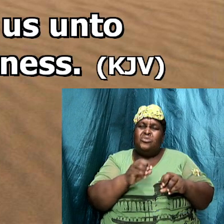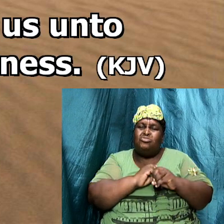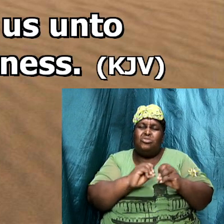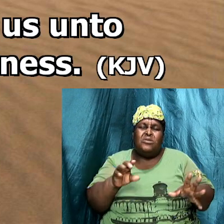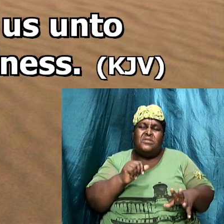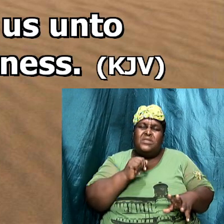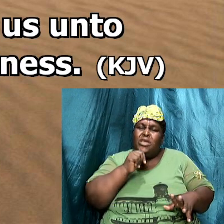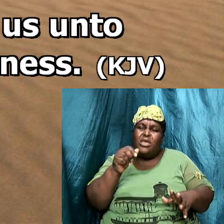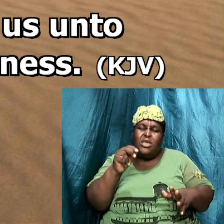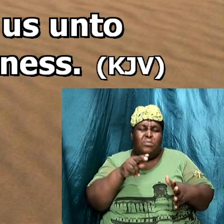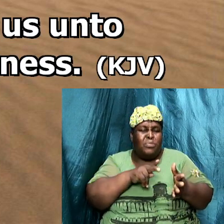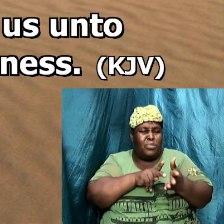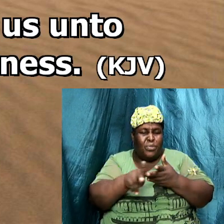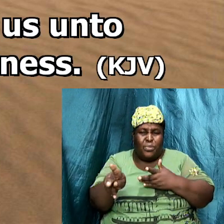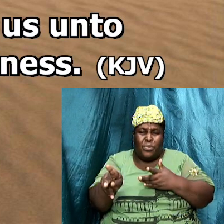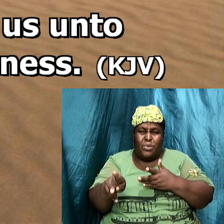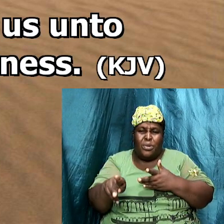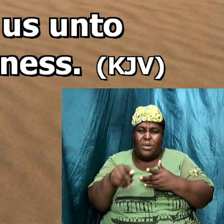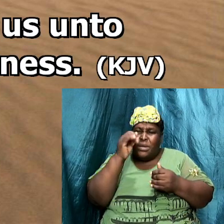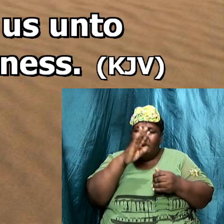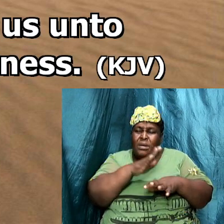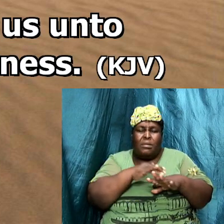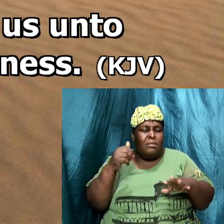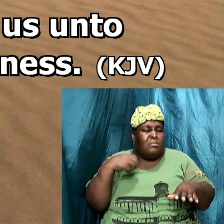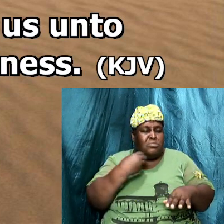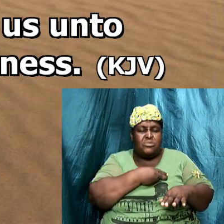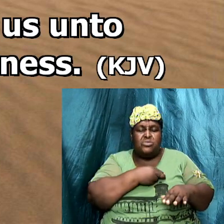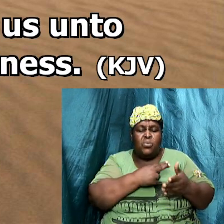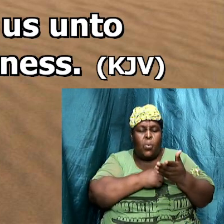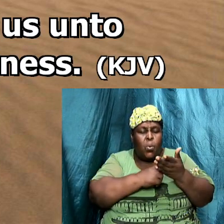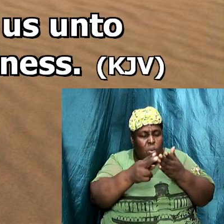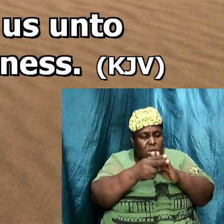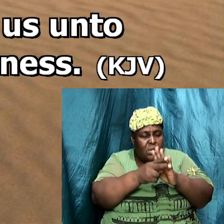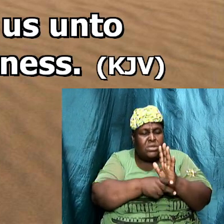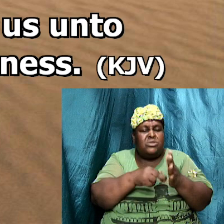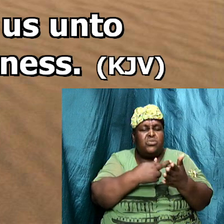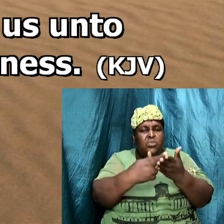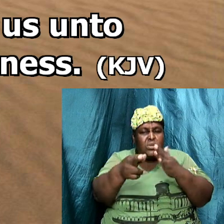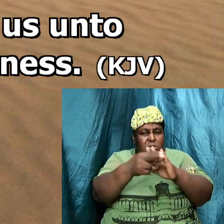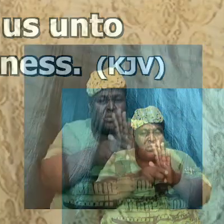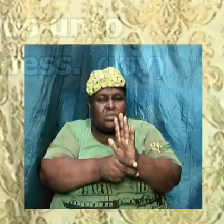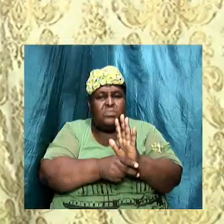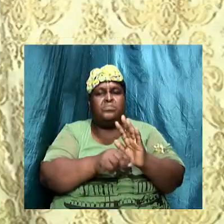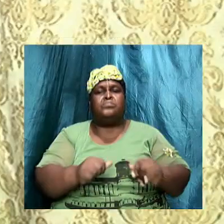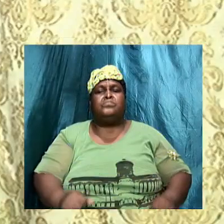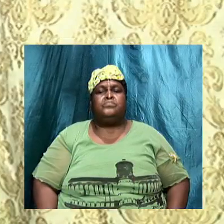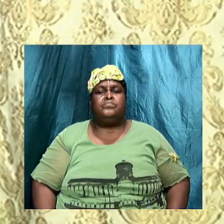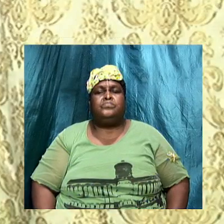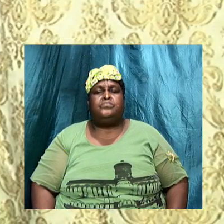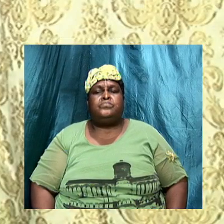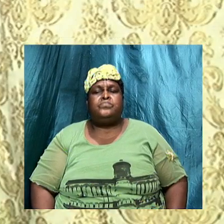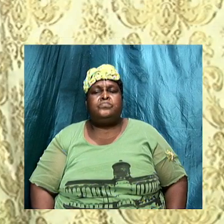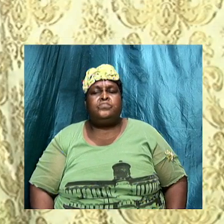us to holiness. He has called us to righteousness. 2 Corinthians 6,